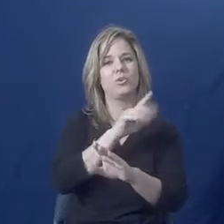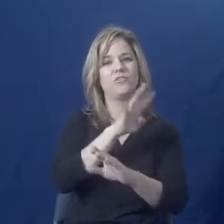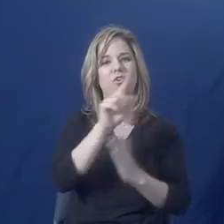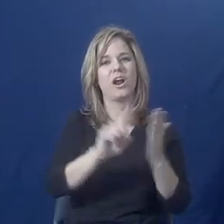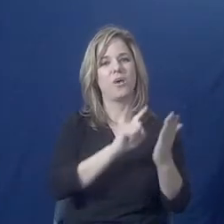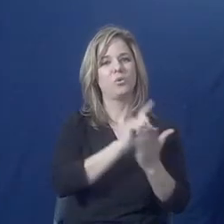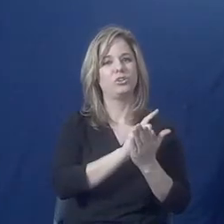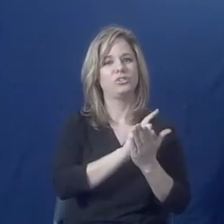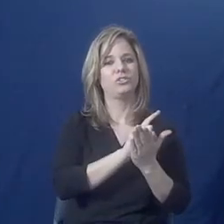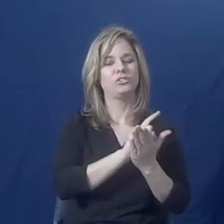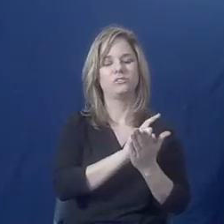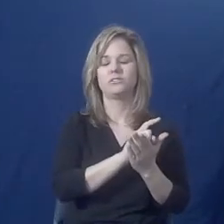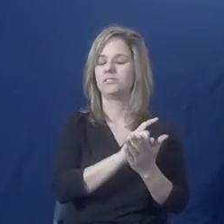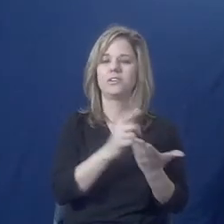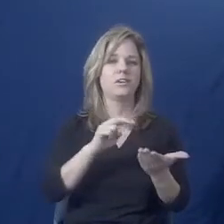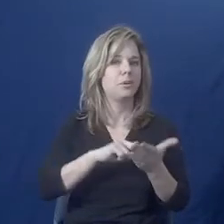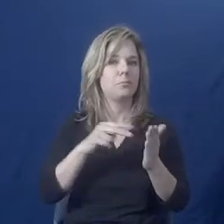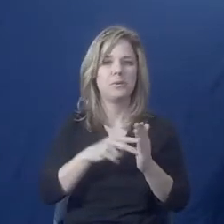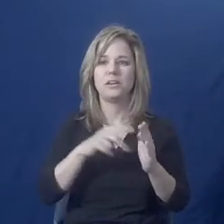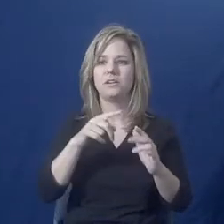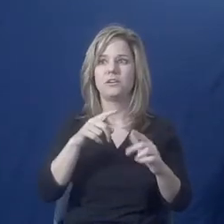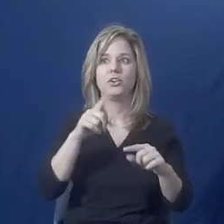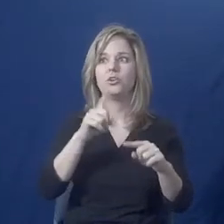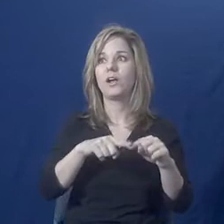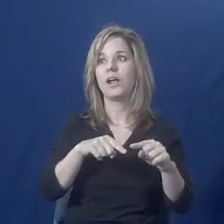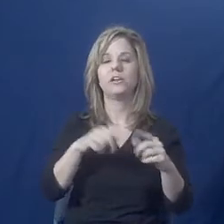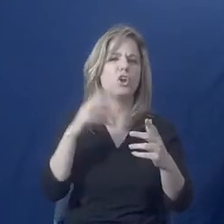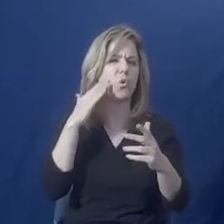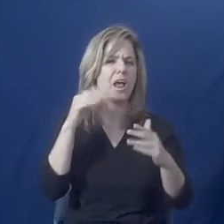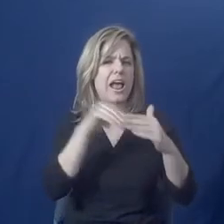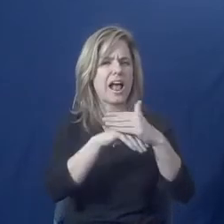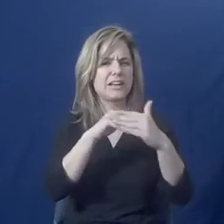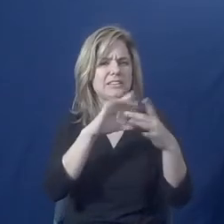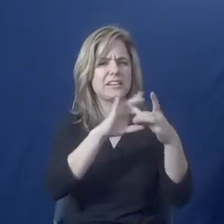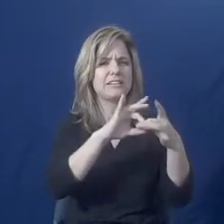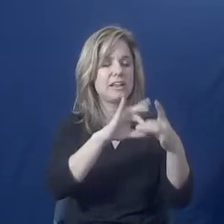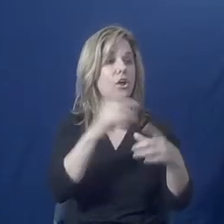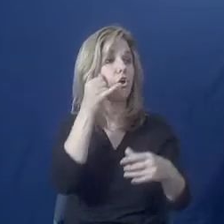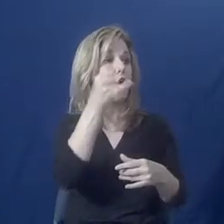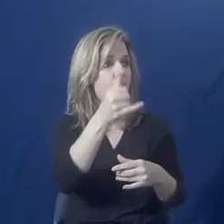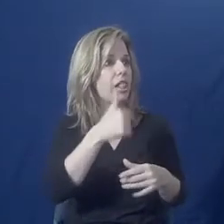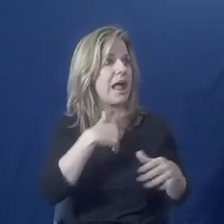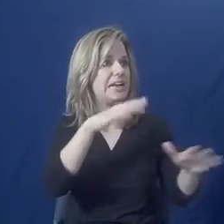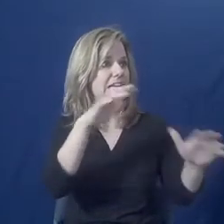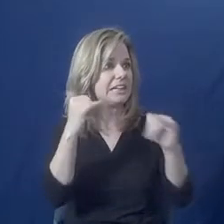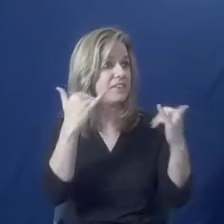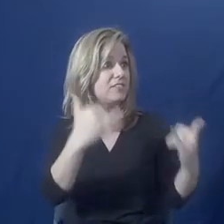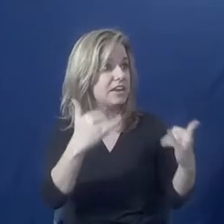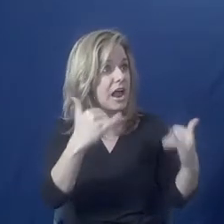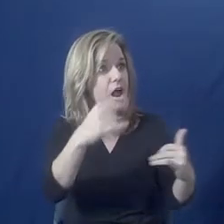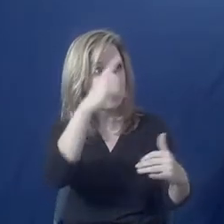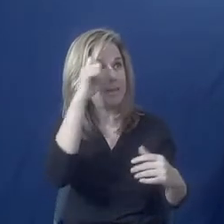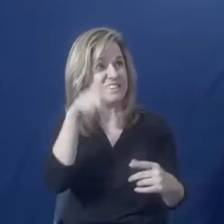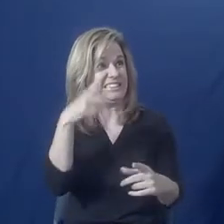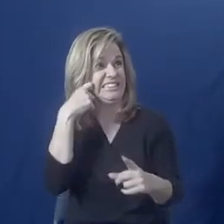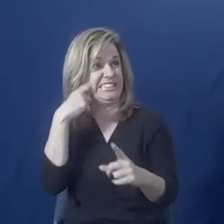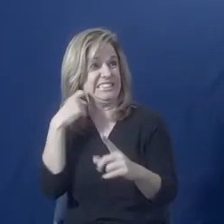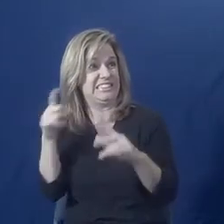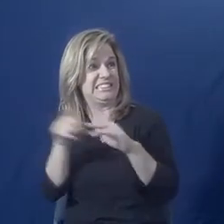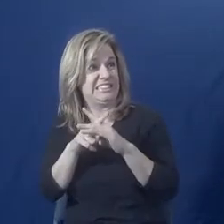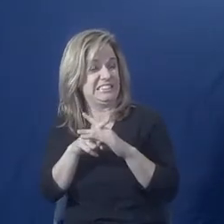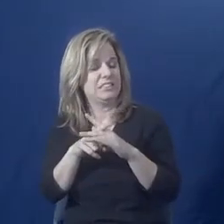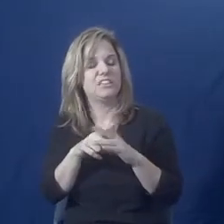like you call access link and you're like, I need to get out of my house now because he just left for the store.